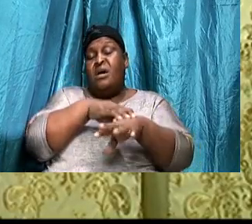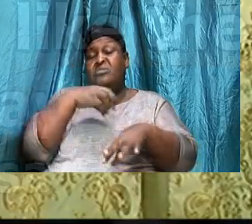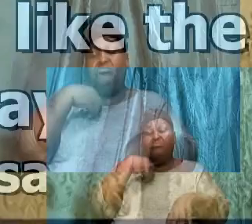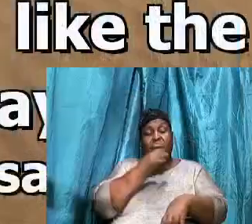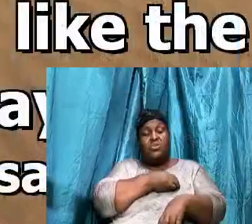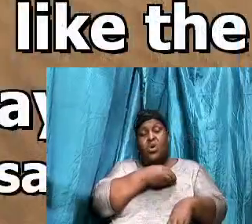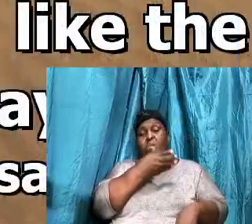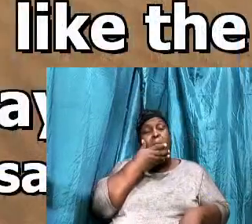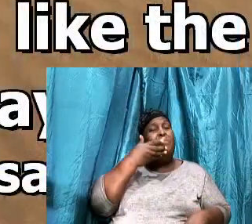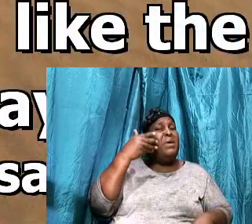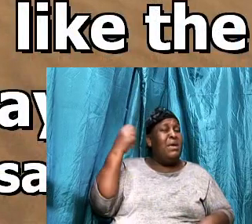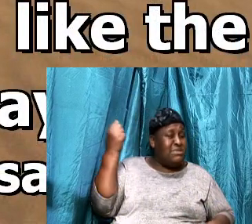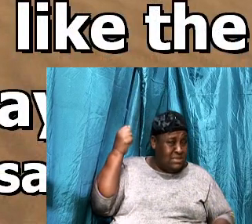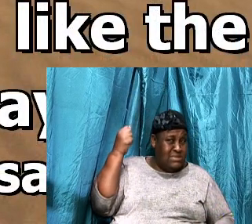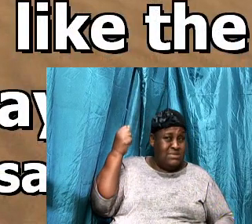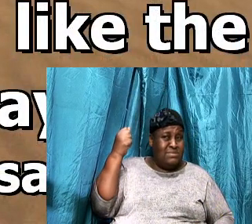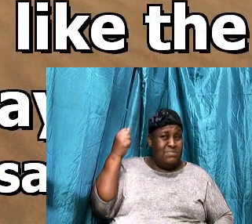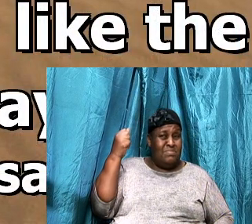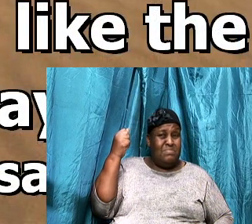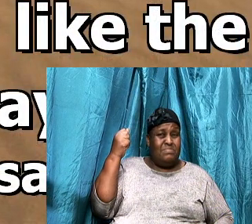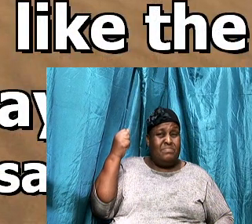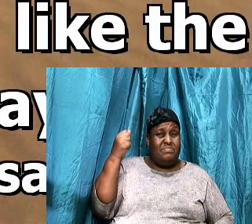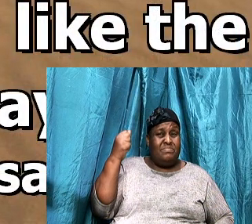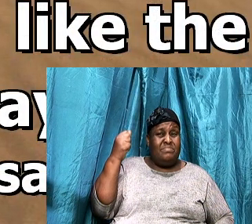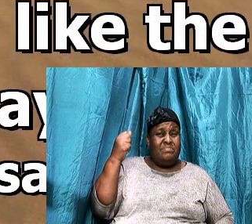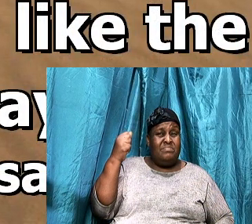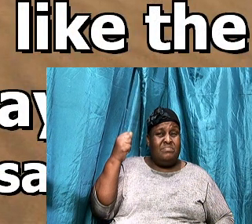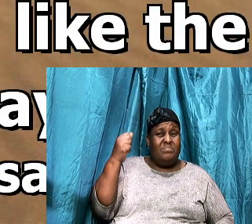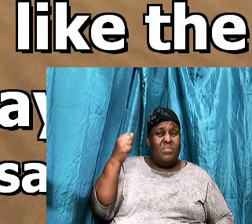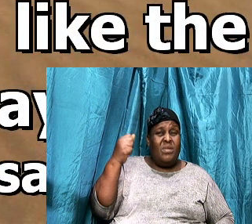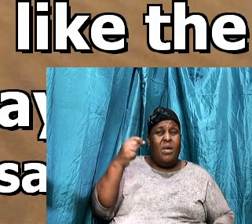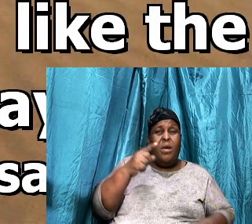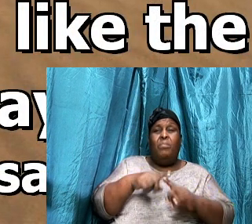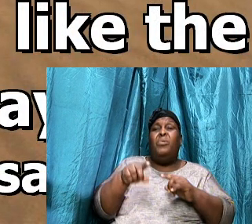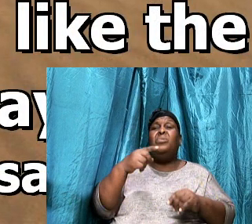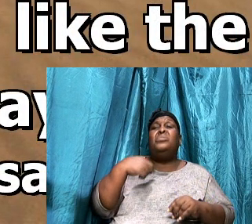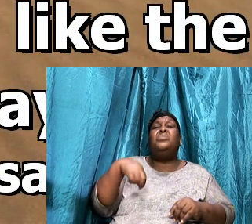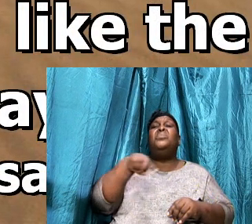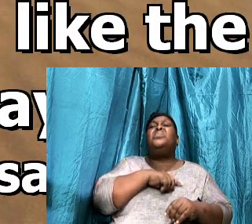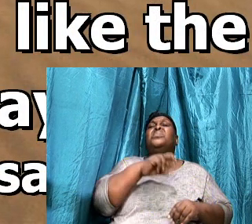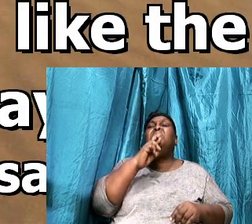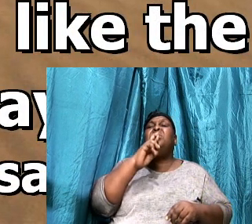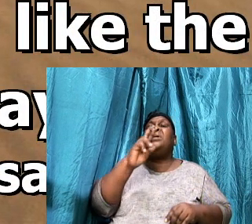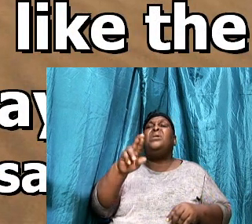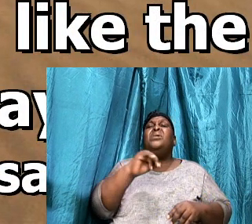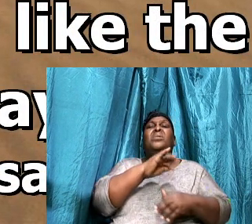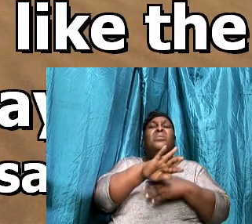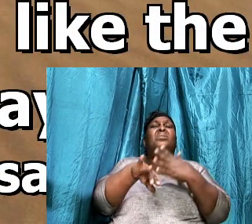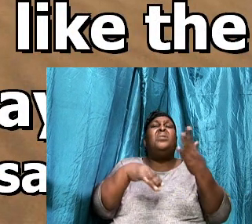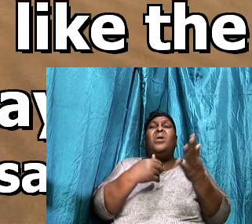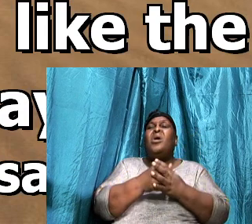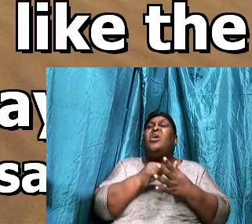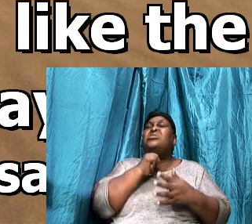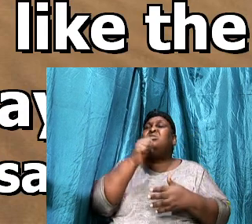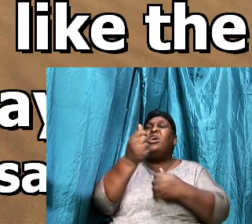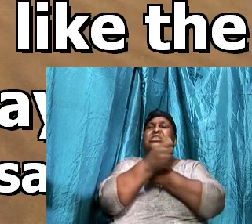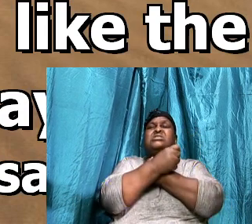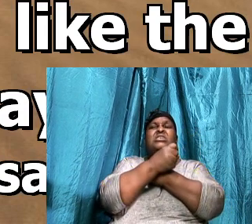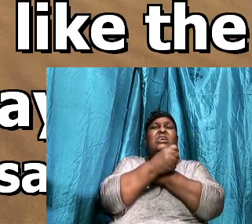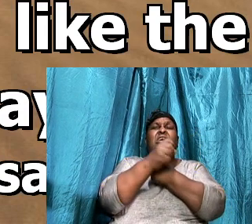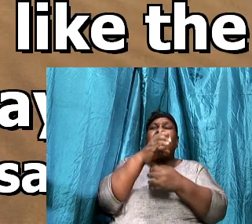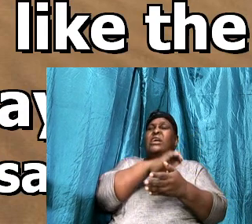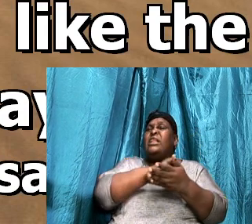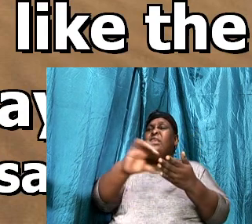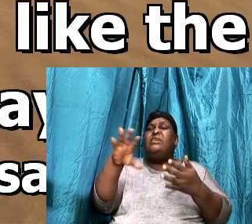6, If, But we are all, As, An unclean thing,